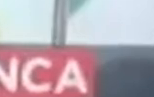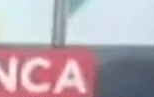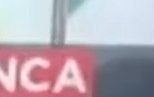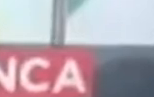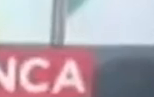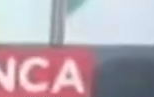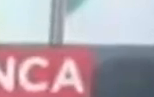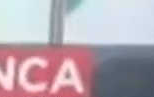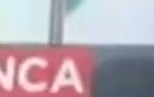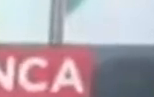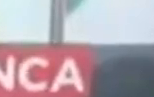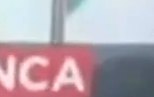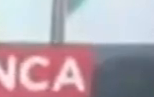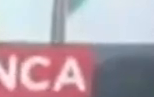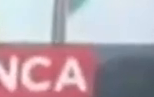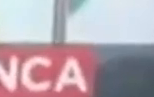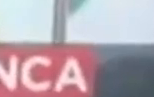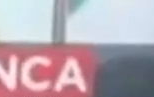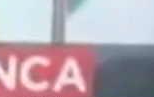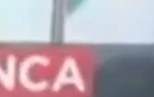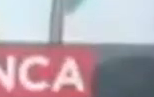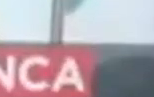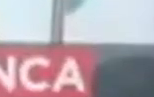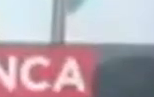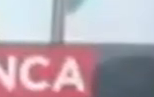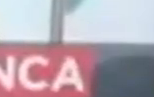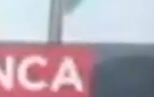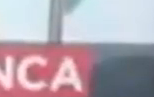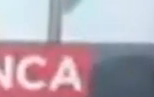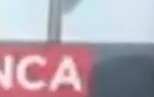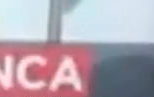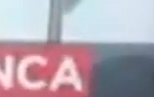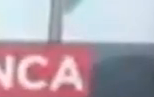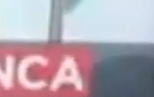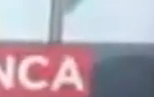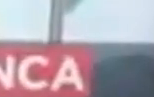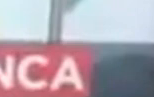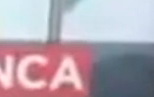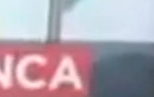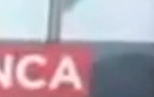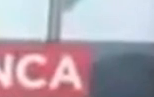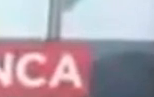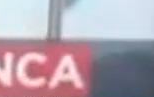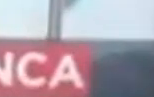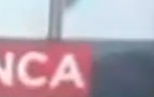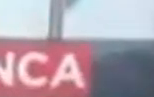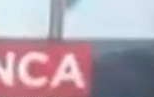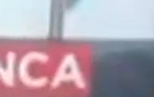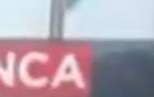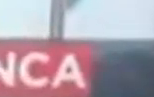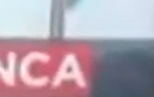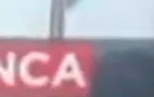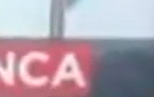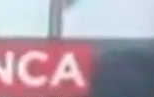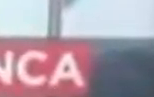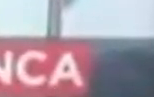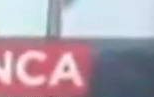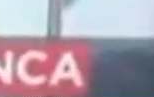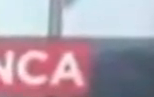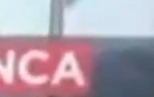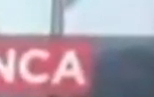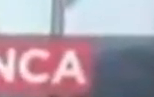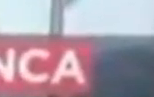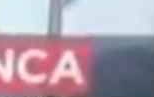...our municipality to make sure that all those parser shops that are licensed and those that are not licensed have got the vote and will